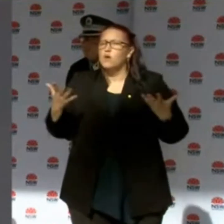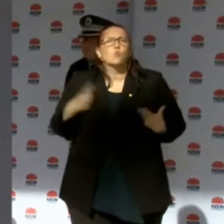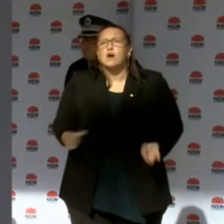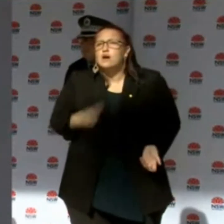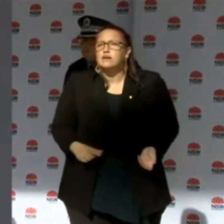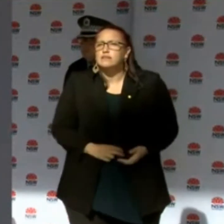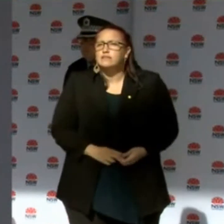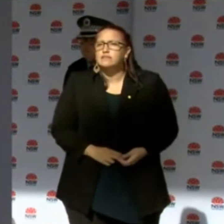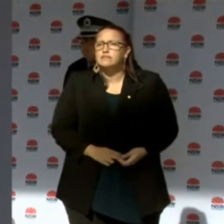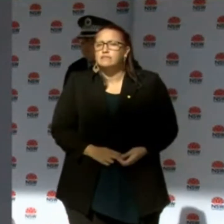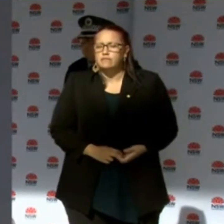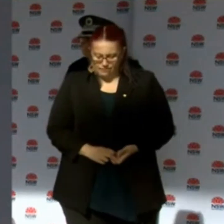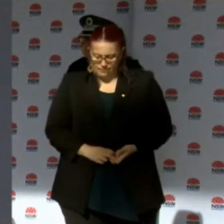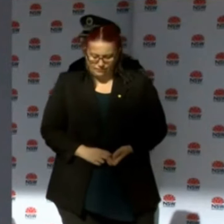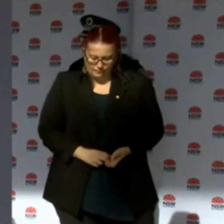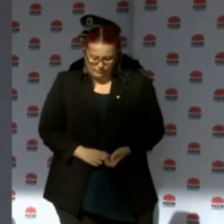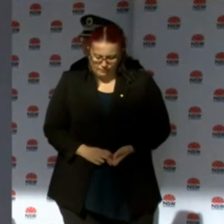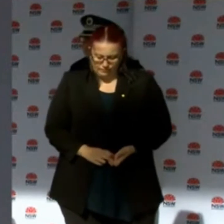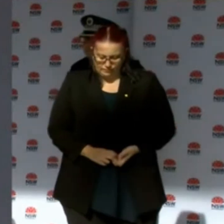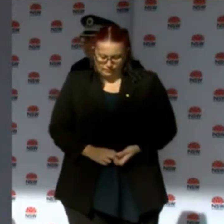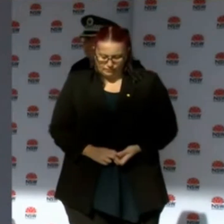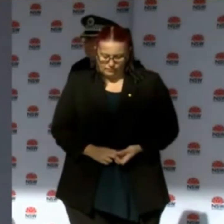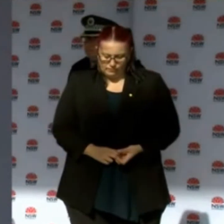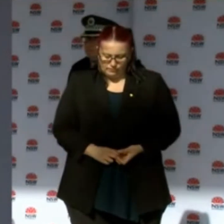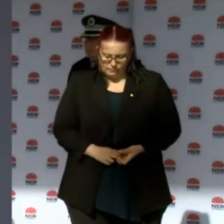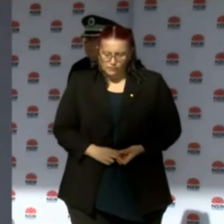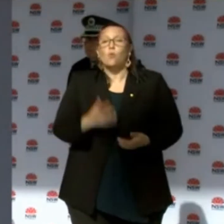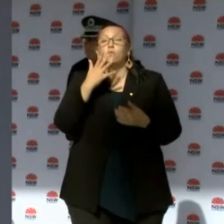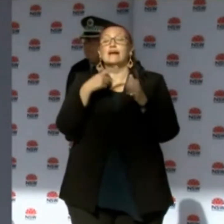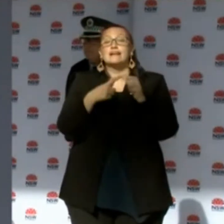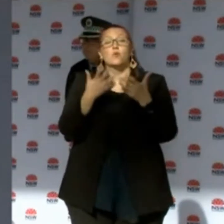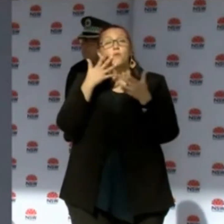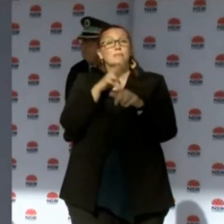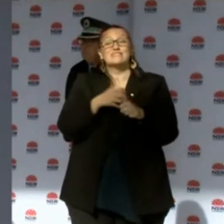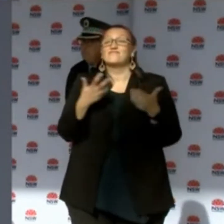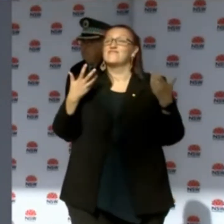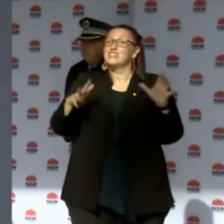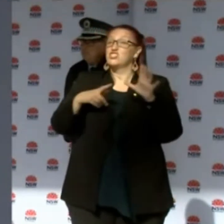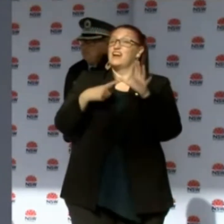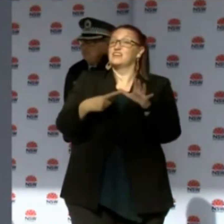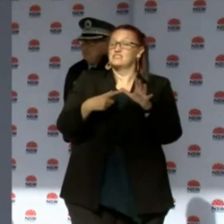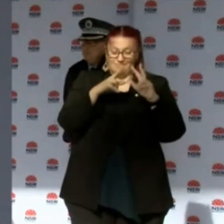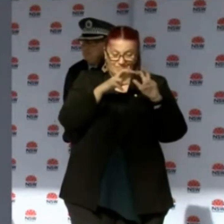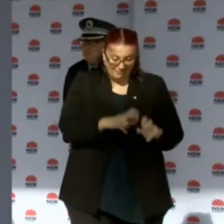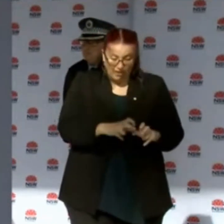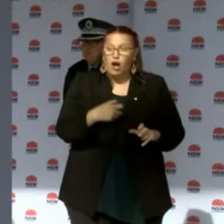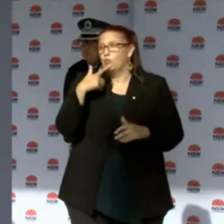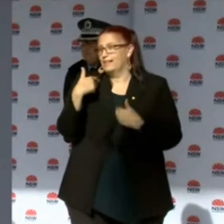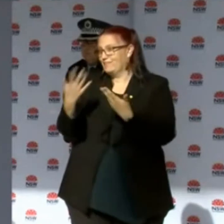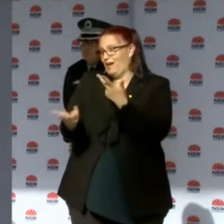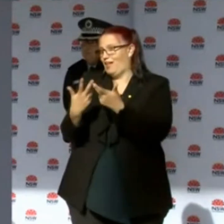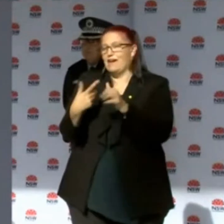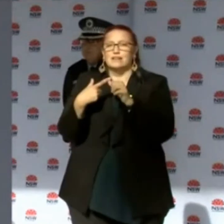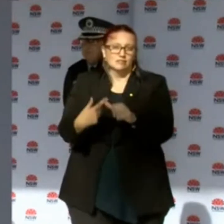Well, obviously we'll have more to say about that once police have completed their investigations. But let me make it very,